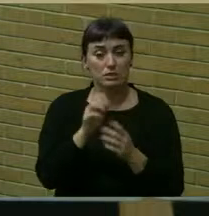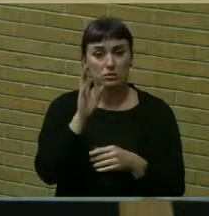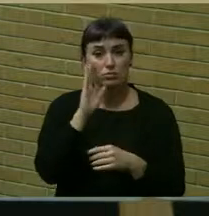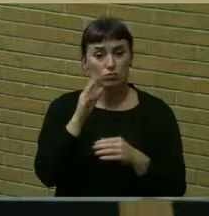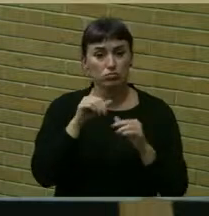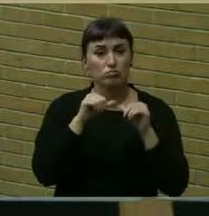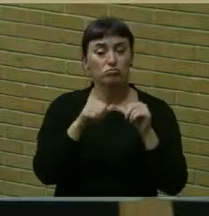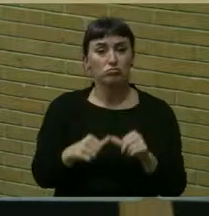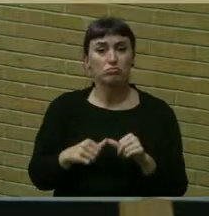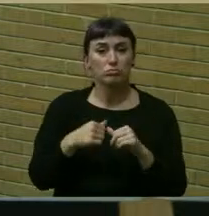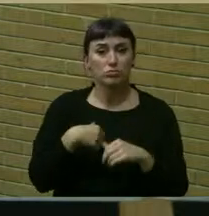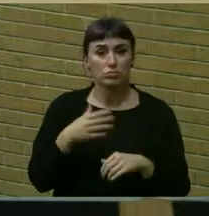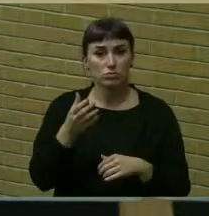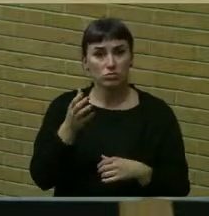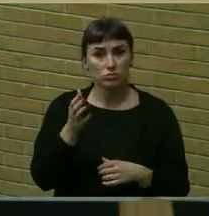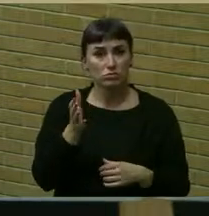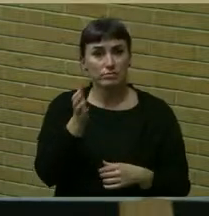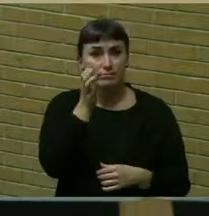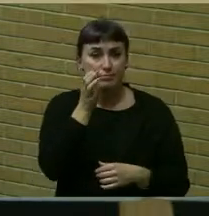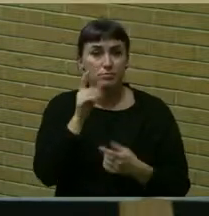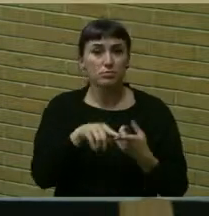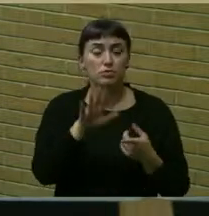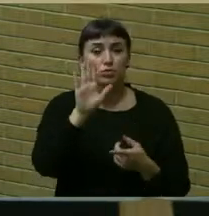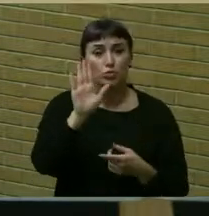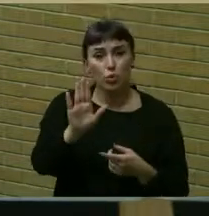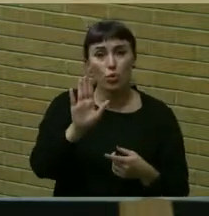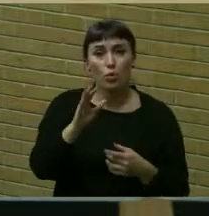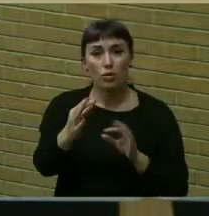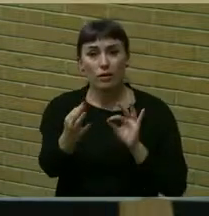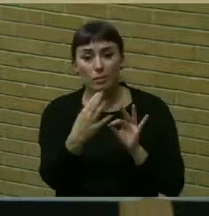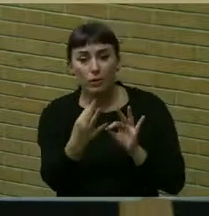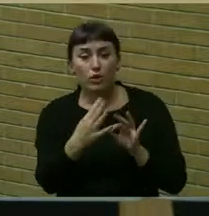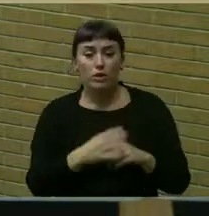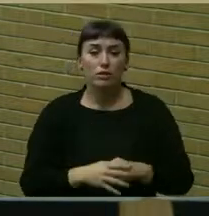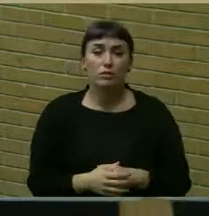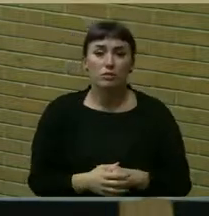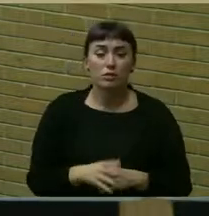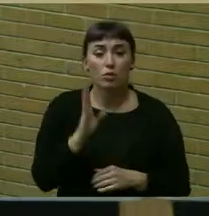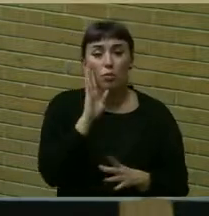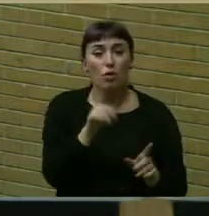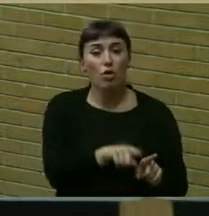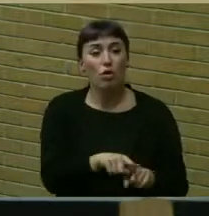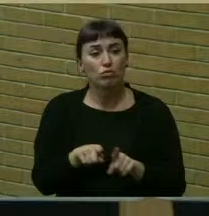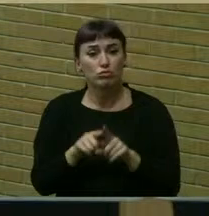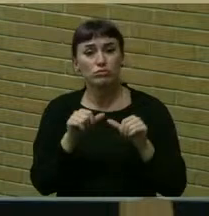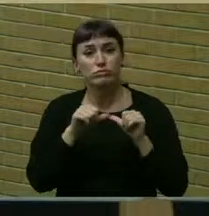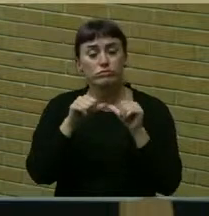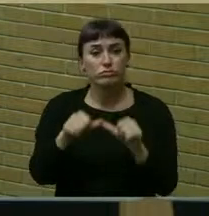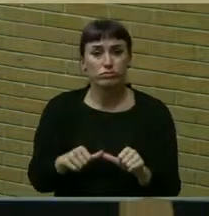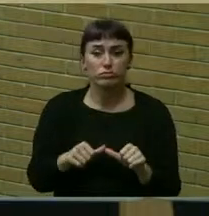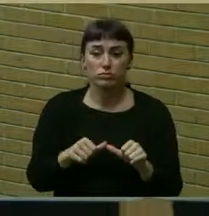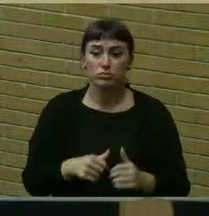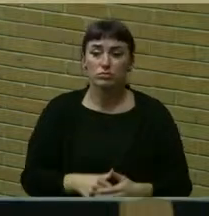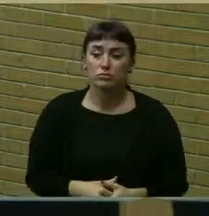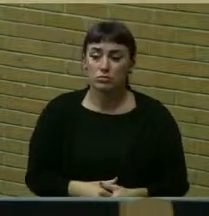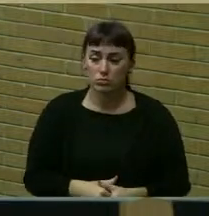continue to listen to your input. We will also continue to